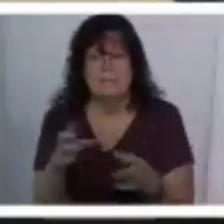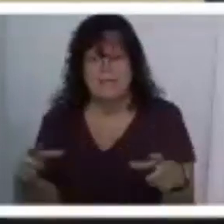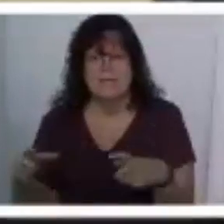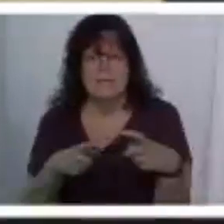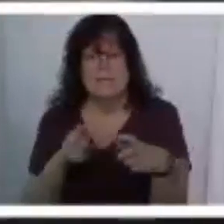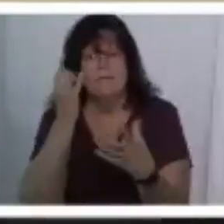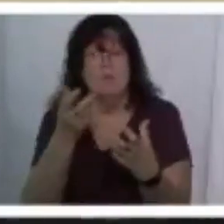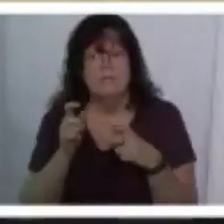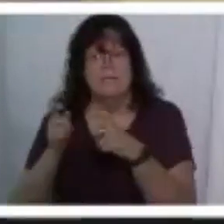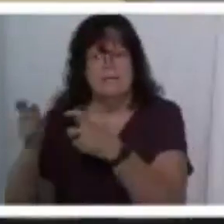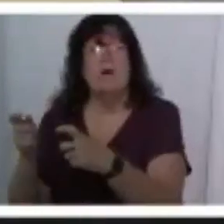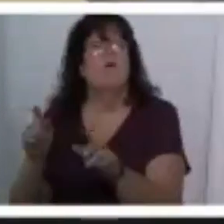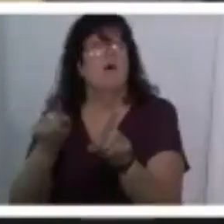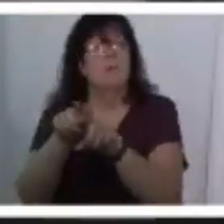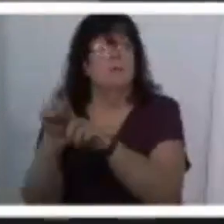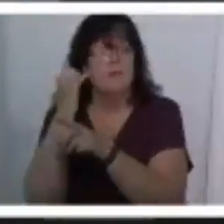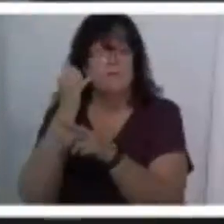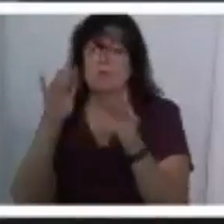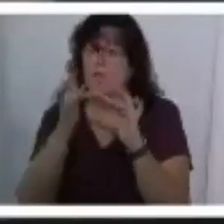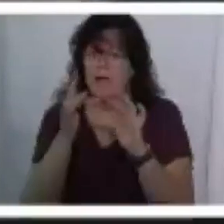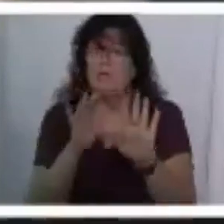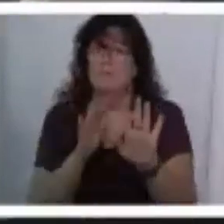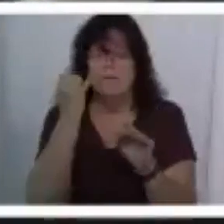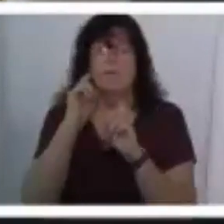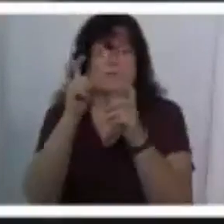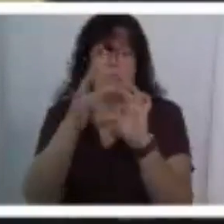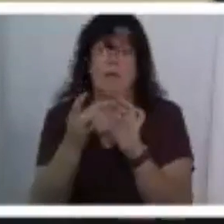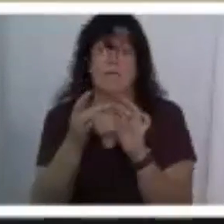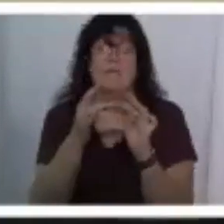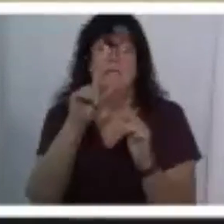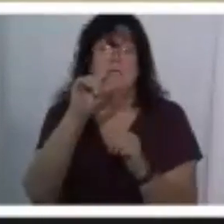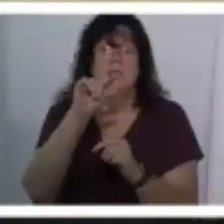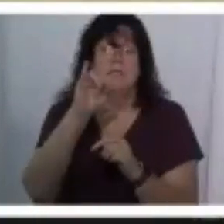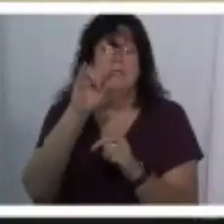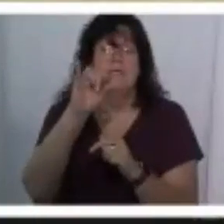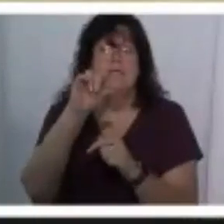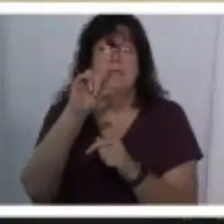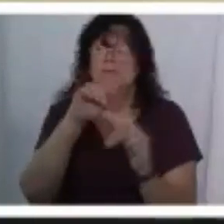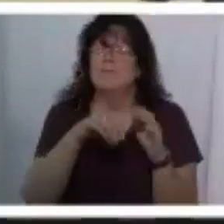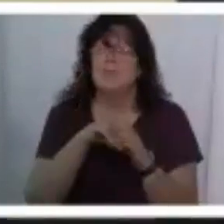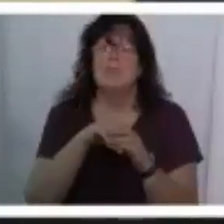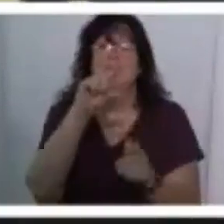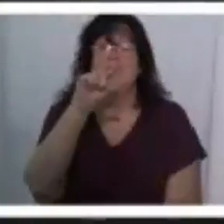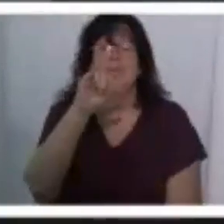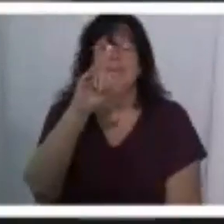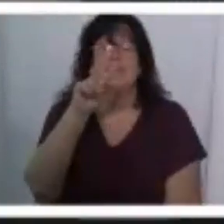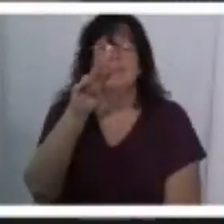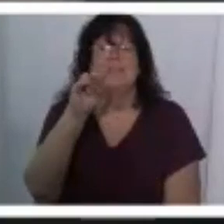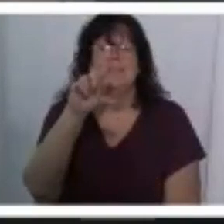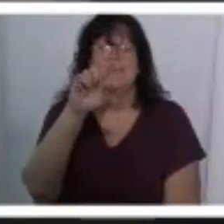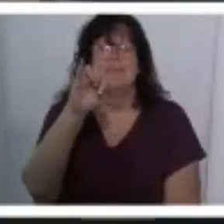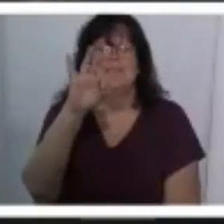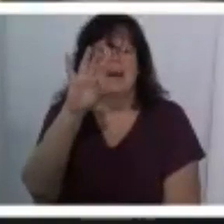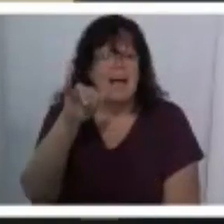around and if you want to give now also if you give online if you give online we have these little uh cards out there that